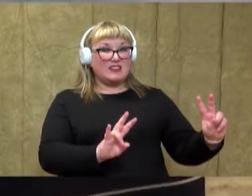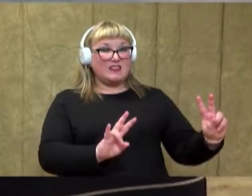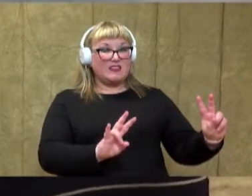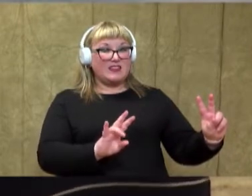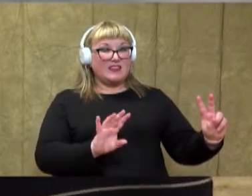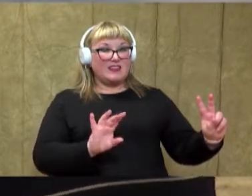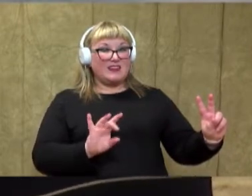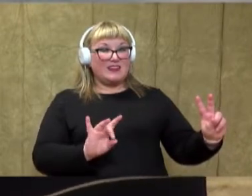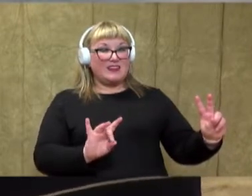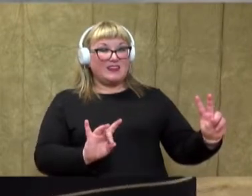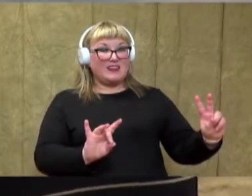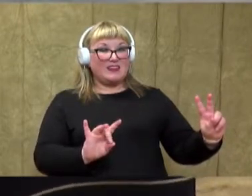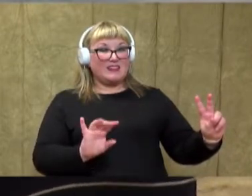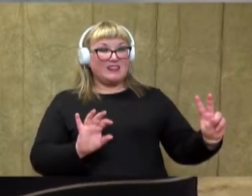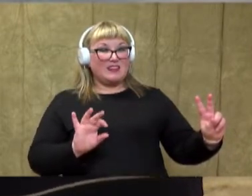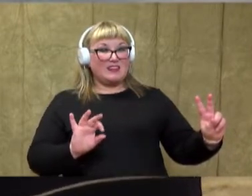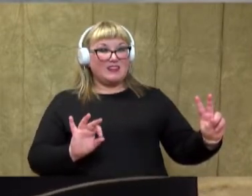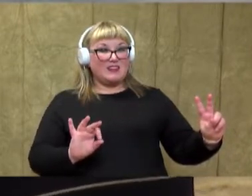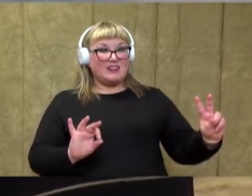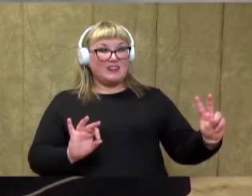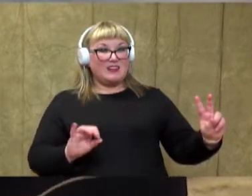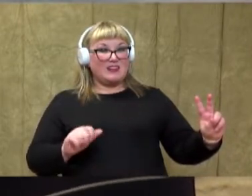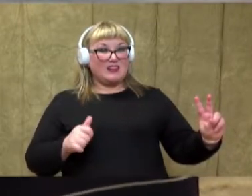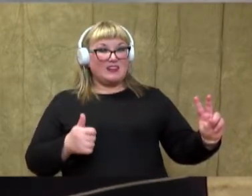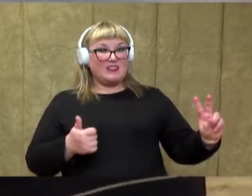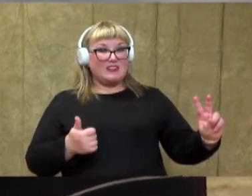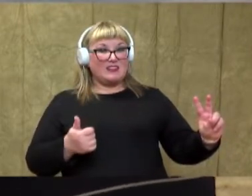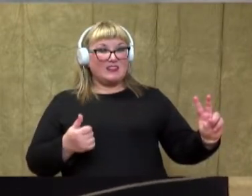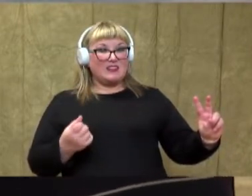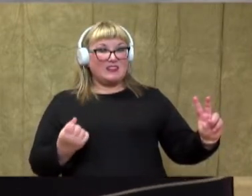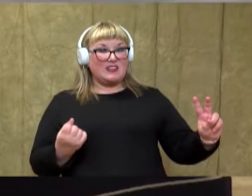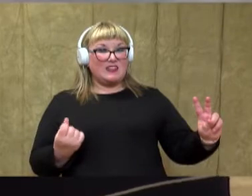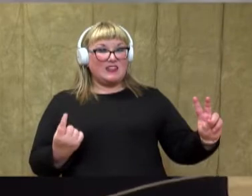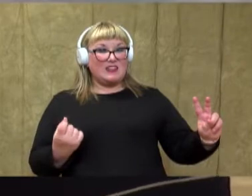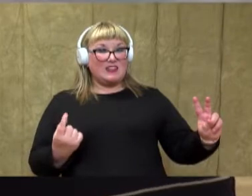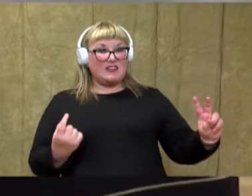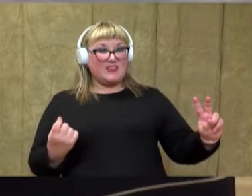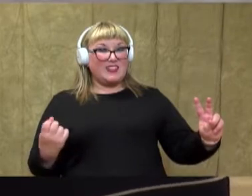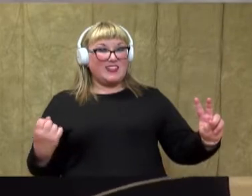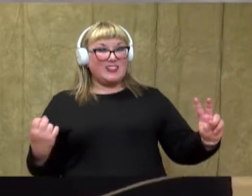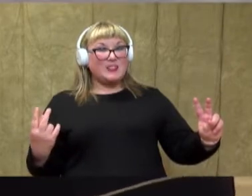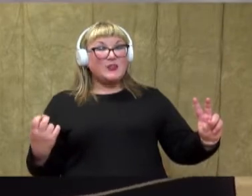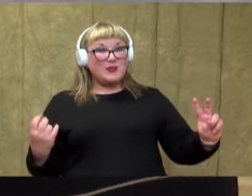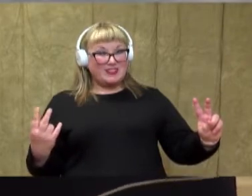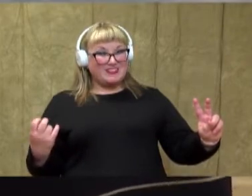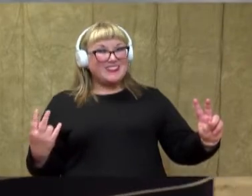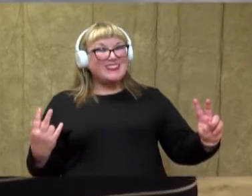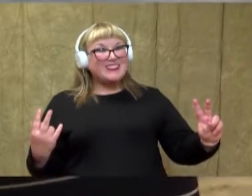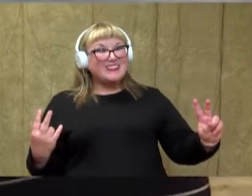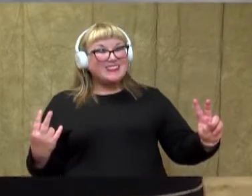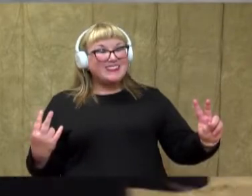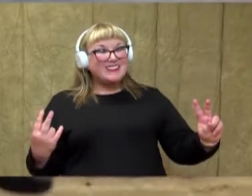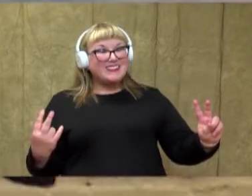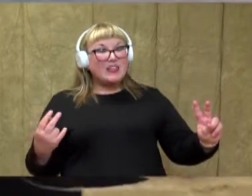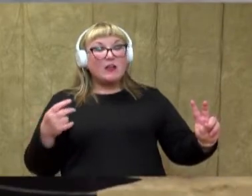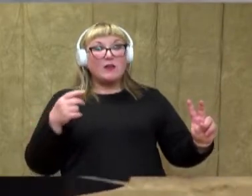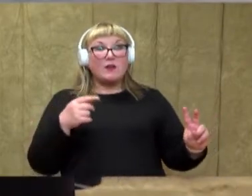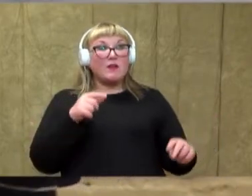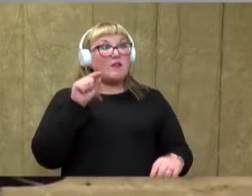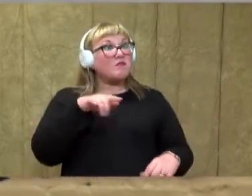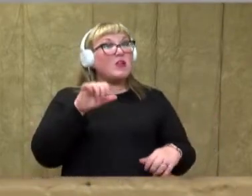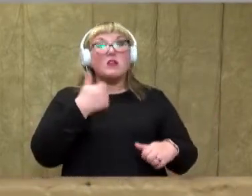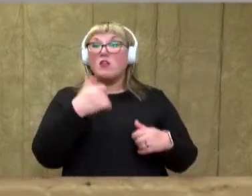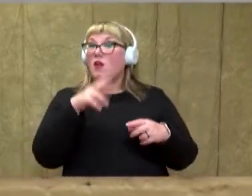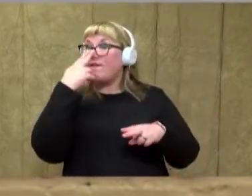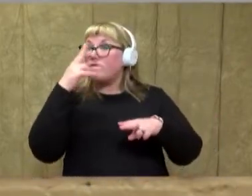7, 8, 9, 10, 11, 12. So this is another